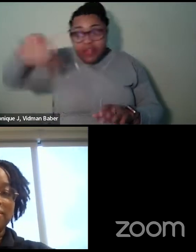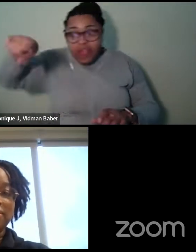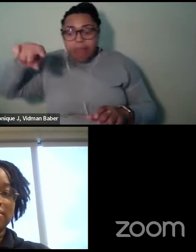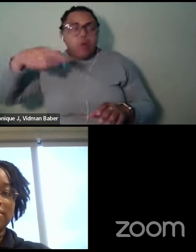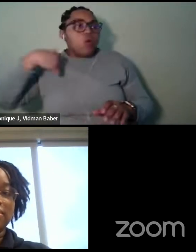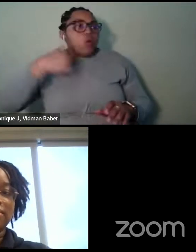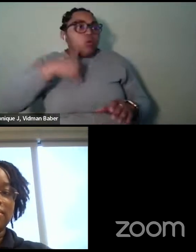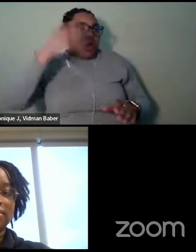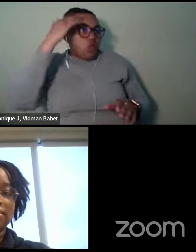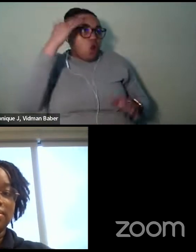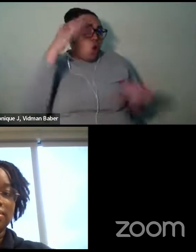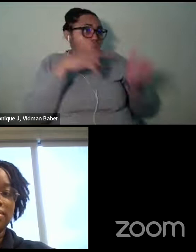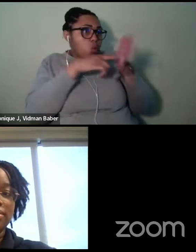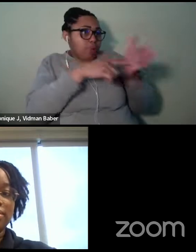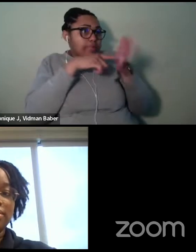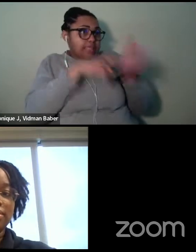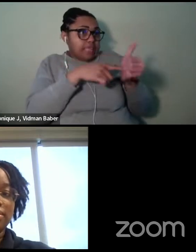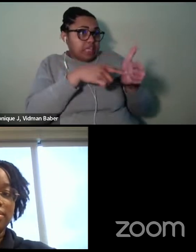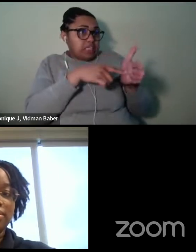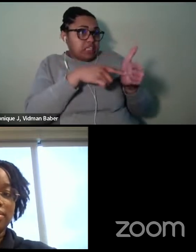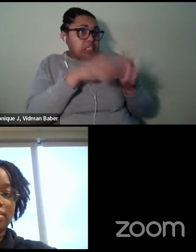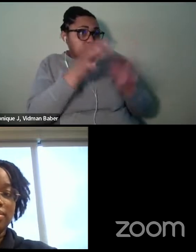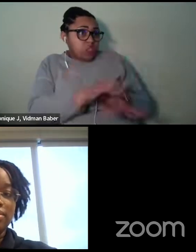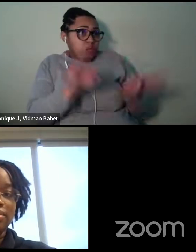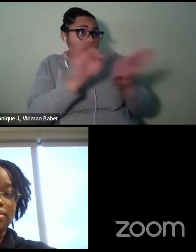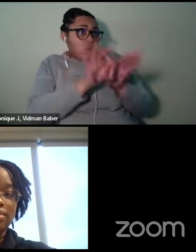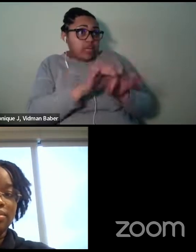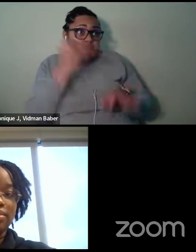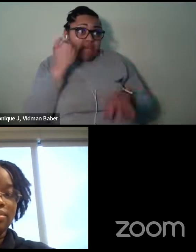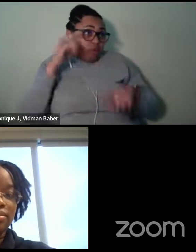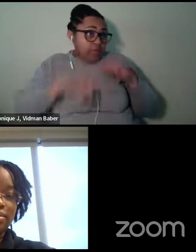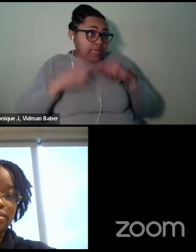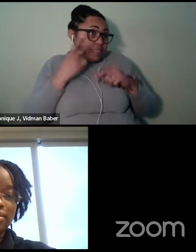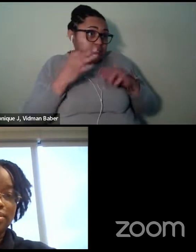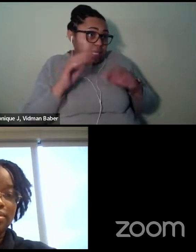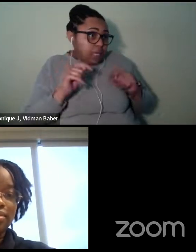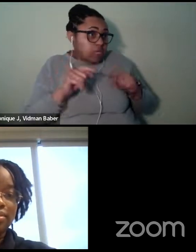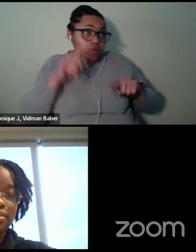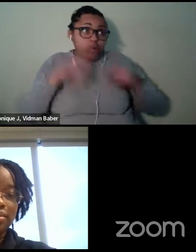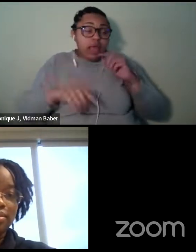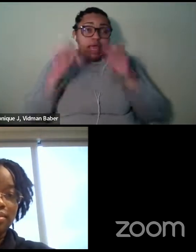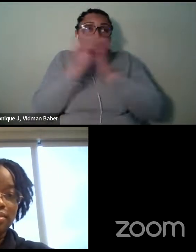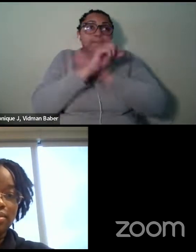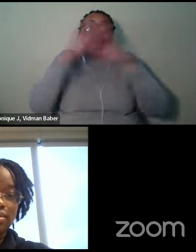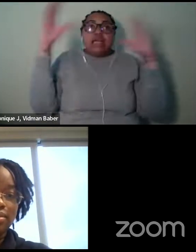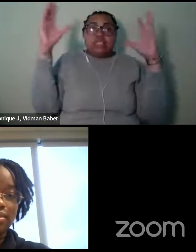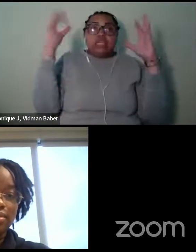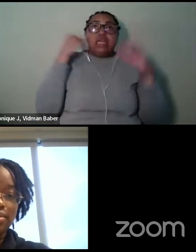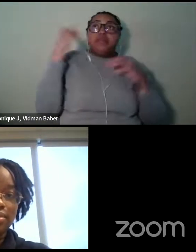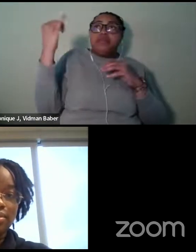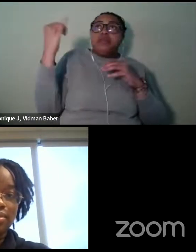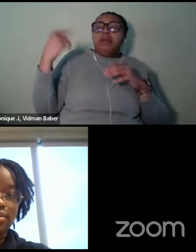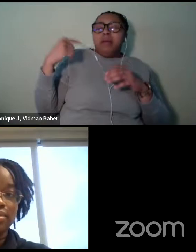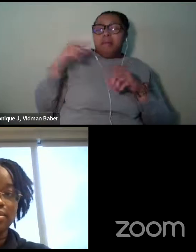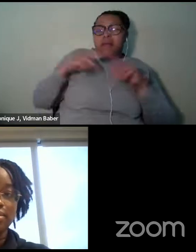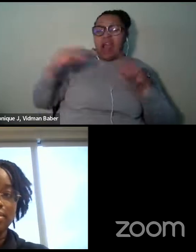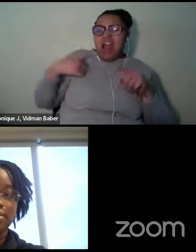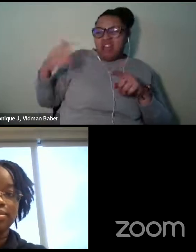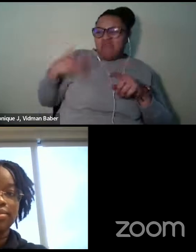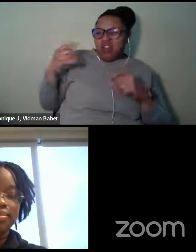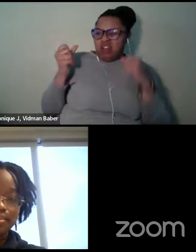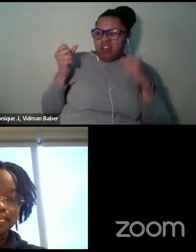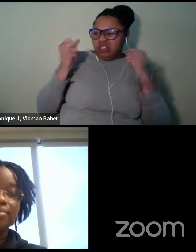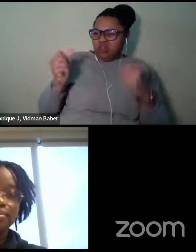times, if you don't see it, you can't imagine it, but I feel the strength and power of our imaginations as black people. We've had to